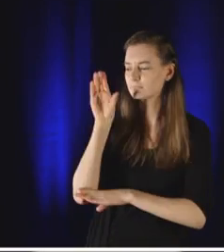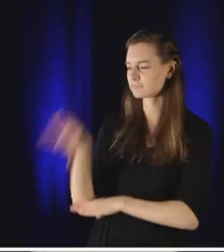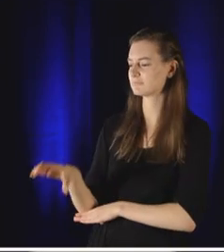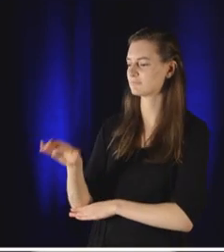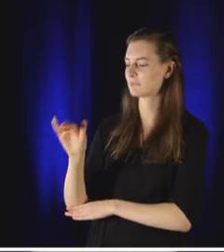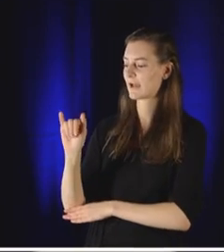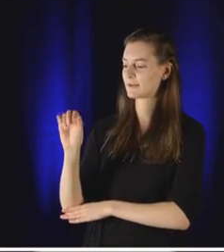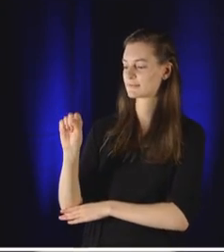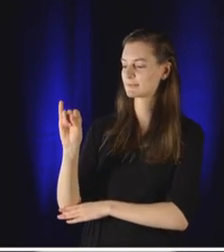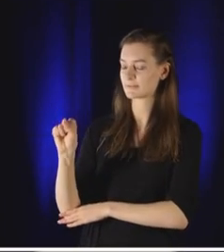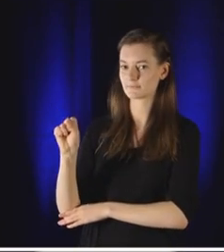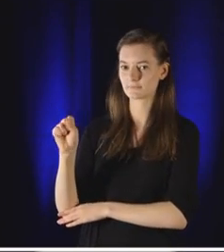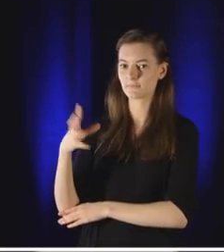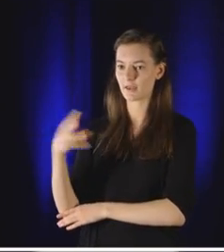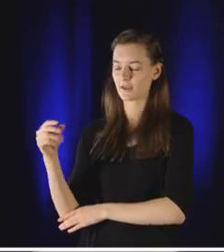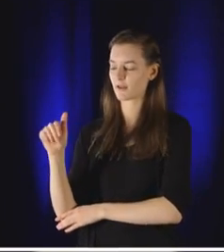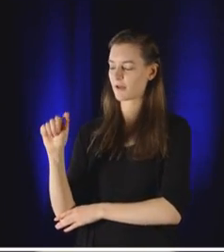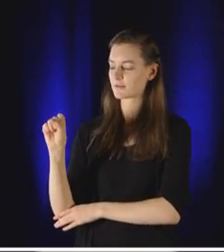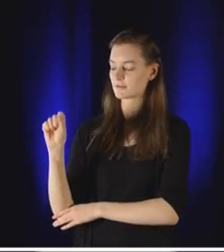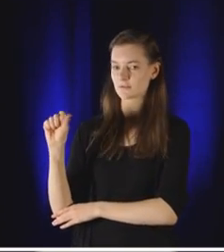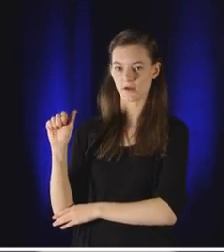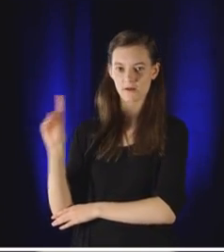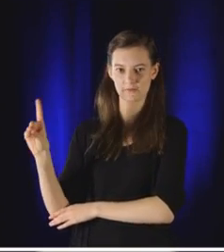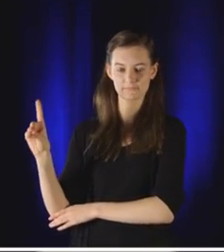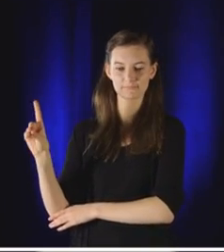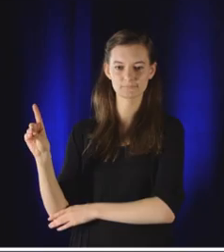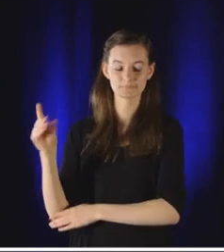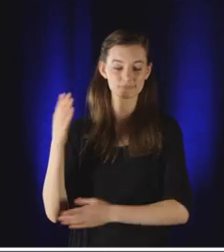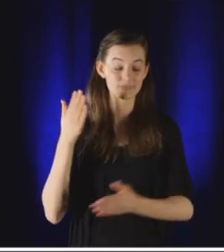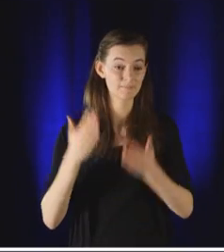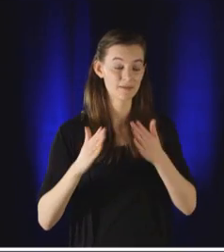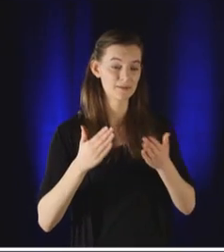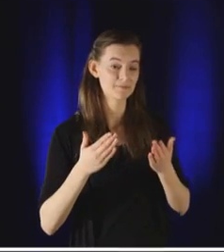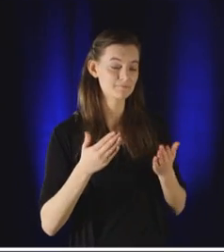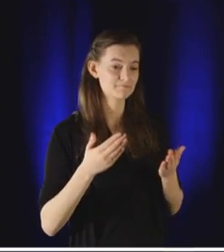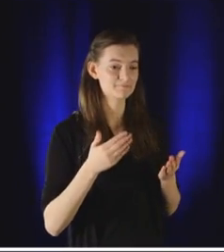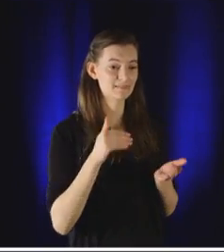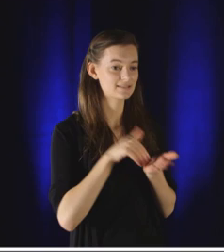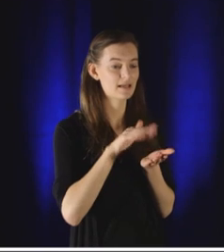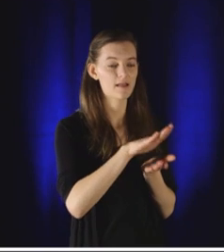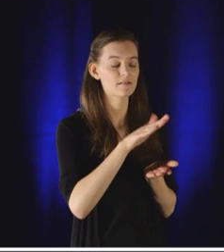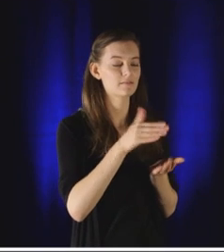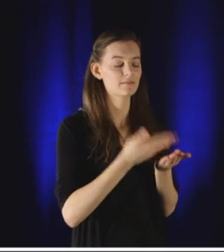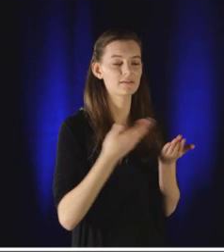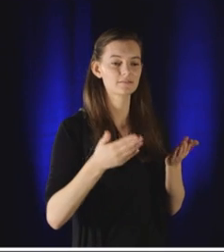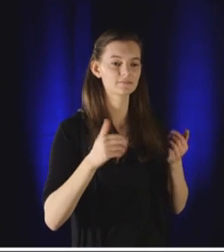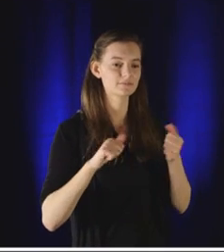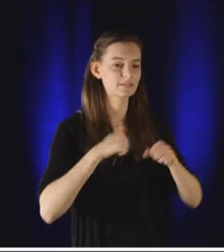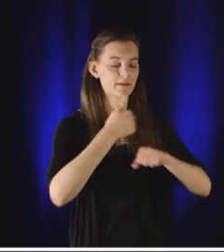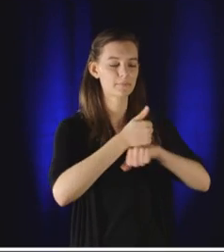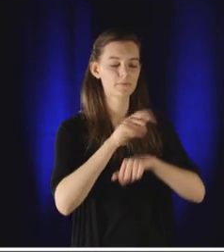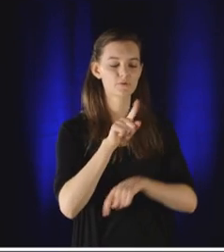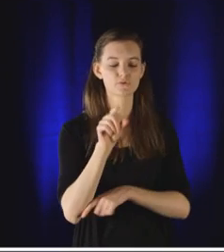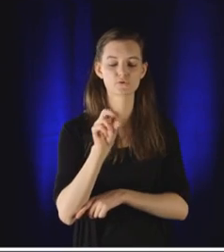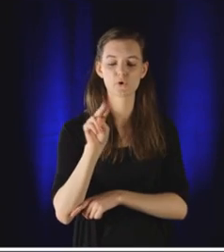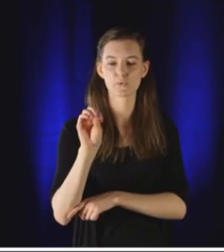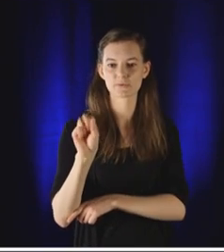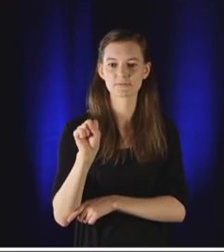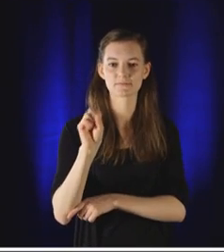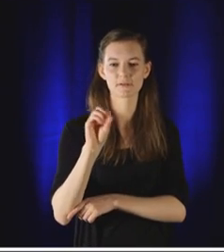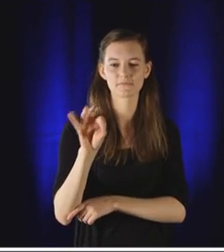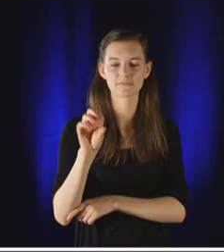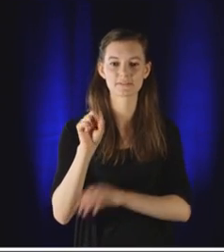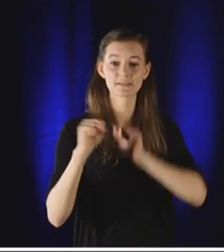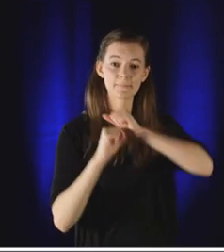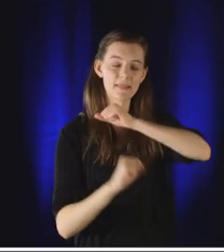ISIS and, for that matter, the Assad regime? What if we sent resources and created zones of stability so that they can grow their institutions